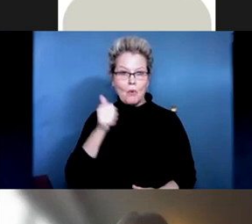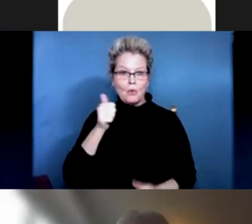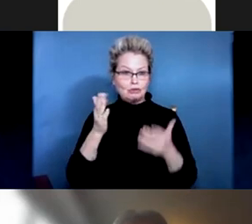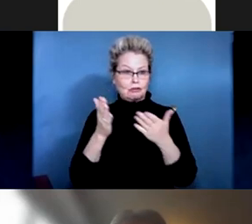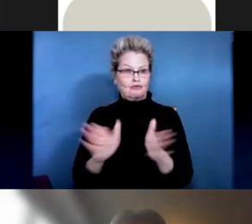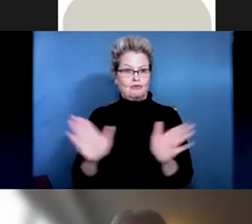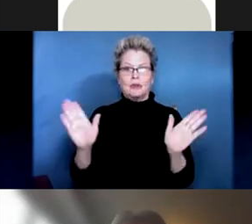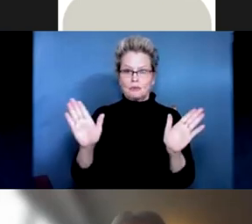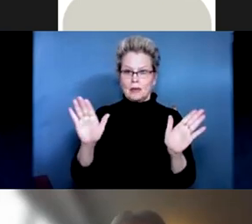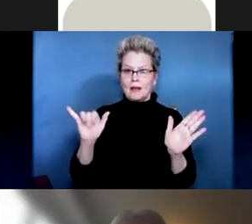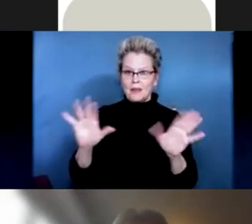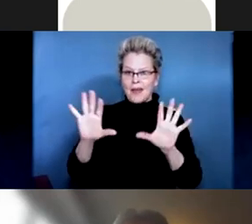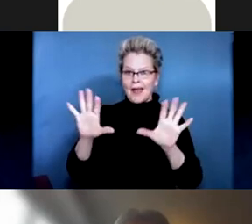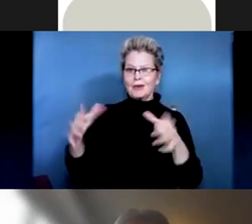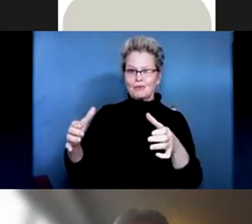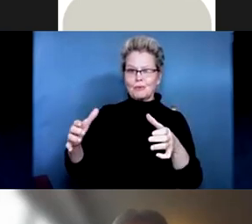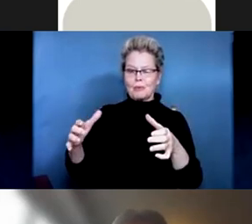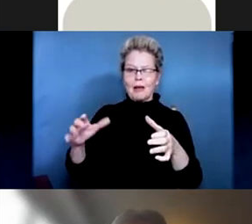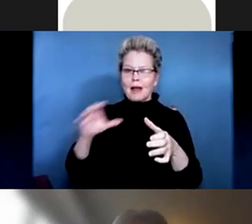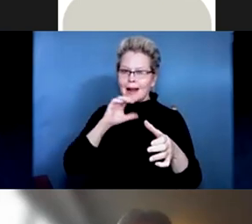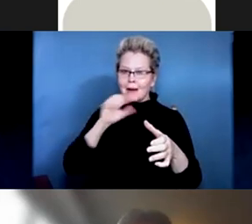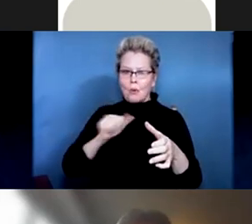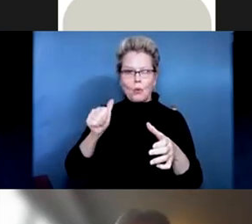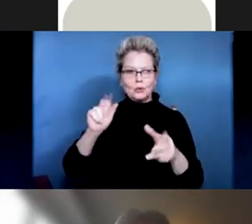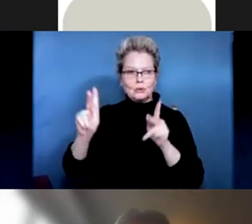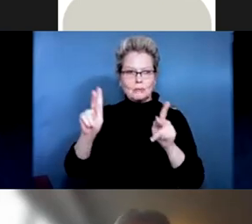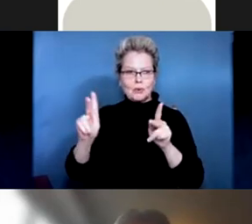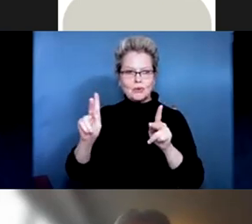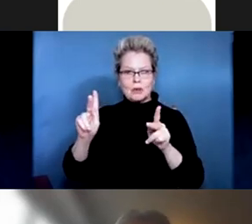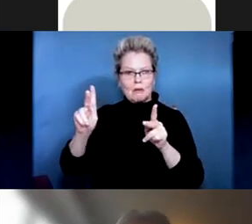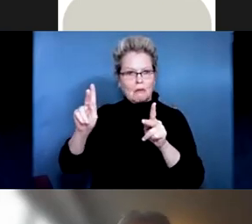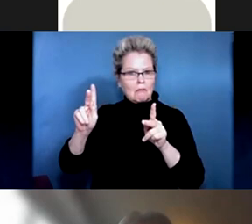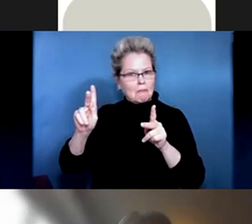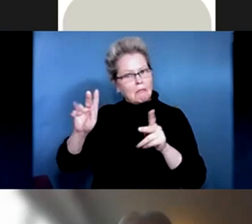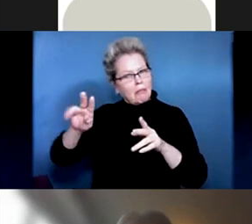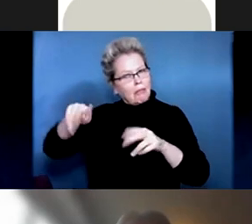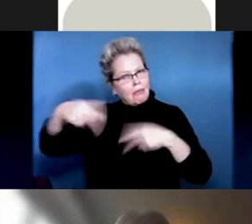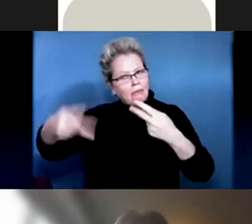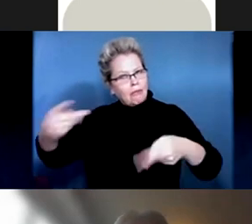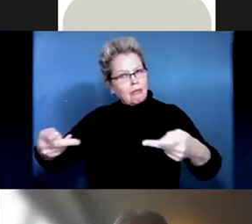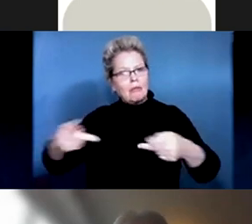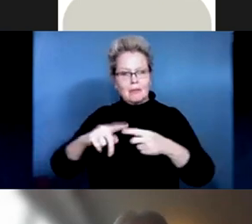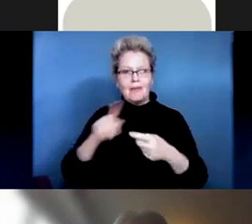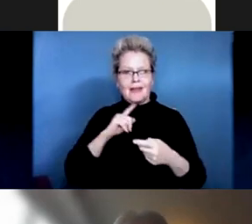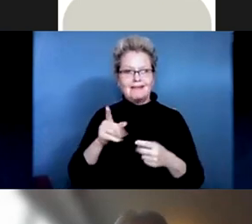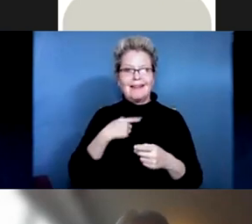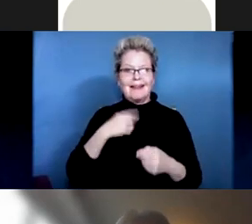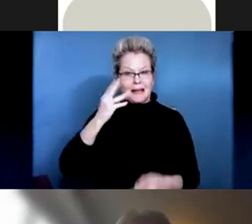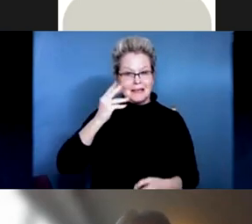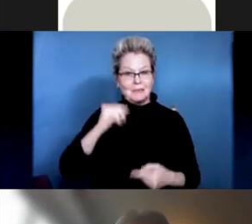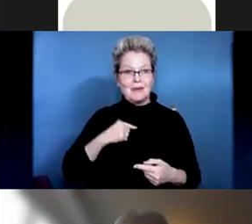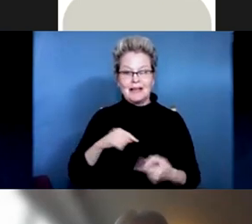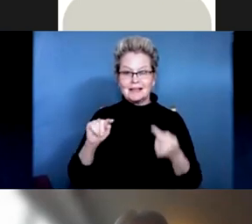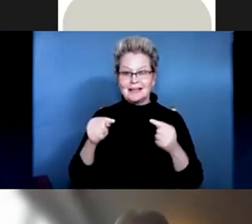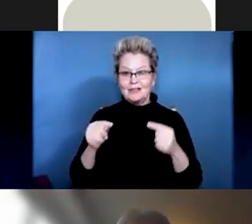starting to see, you know, with somebody older falls, they're more prone to get a spinal cord injury. There was a time when violence was